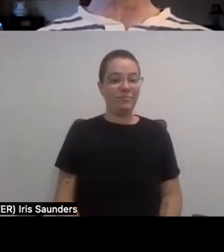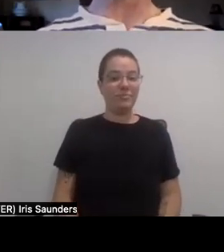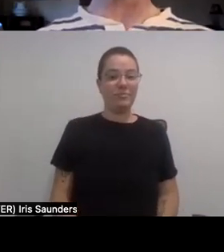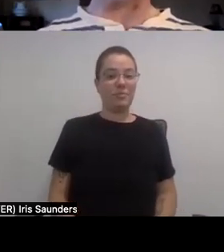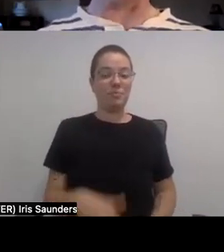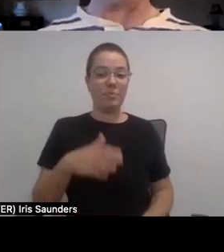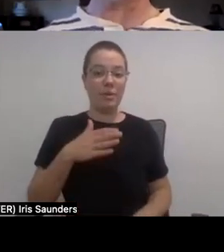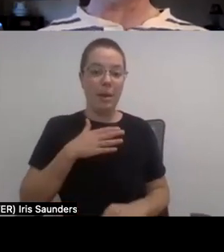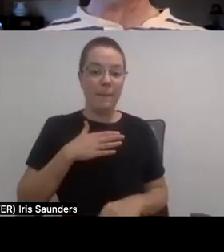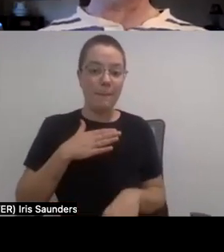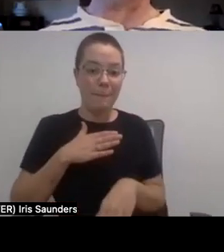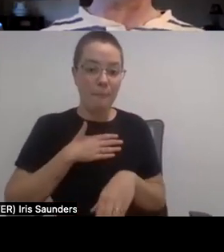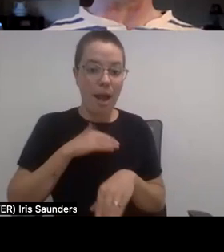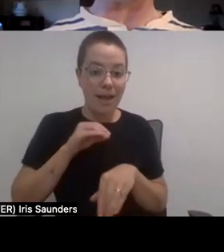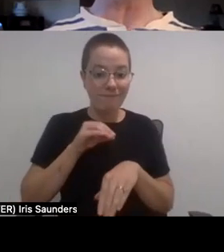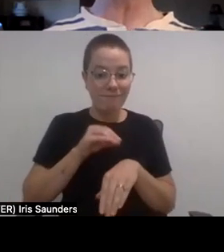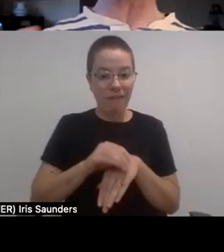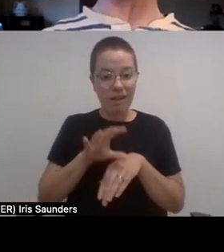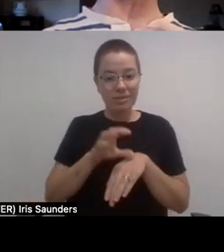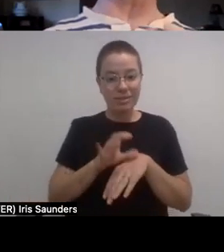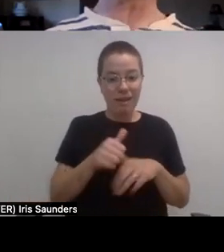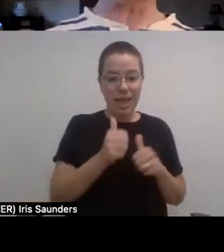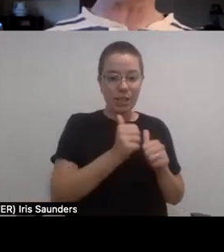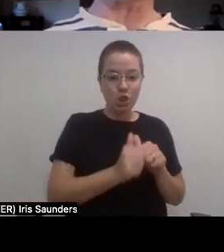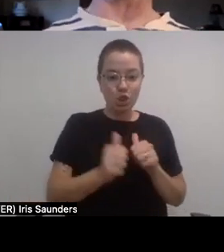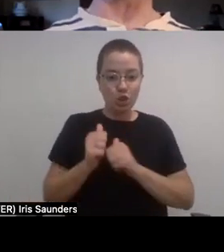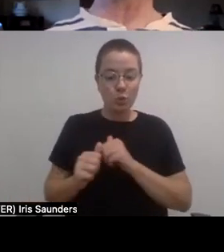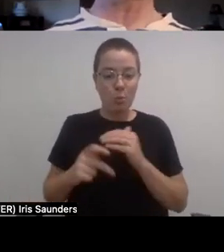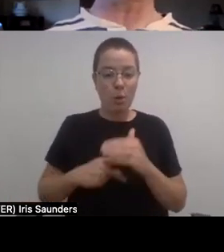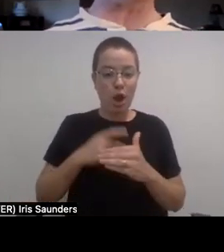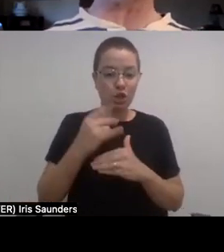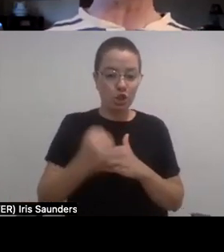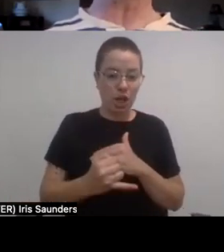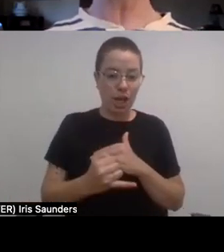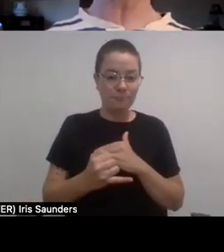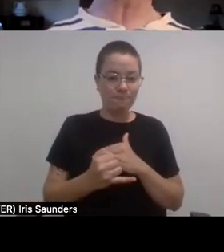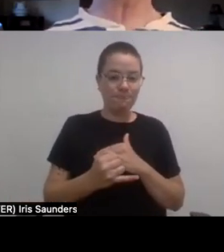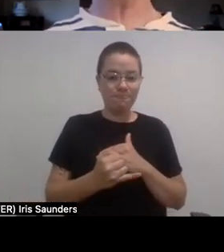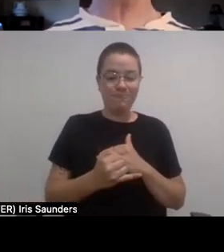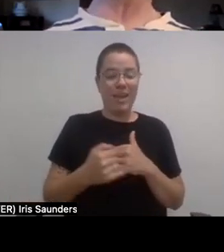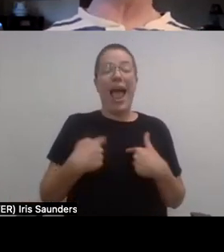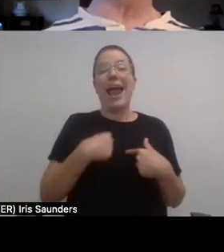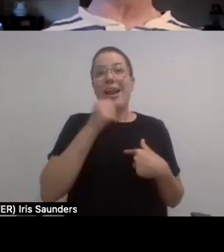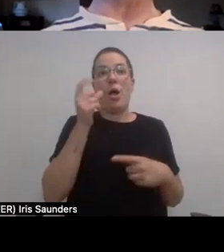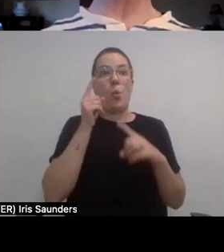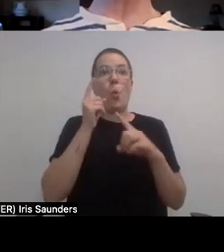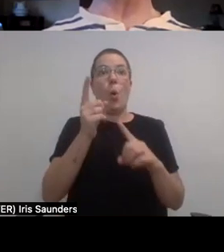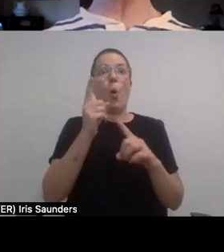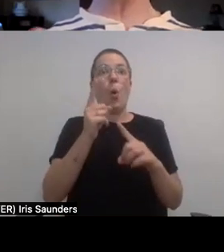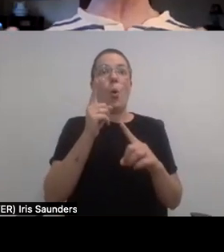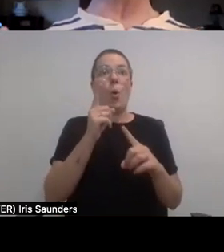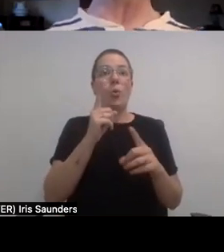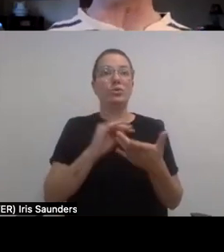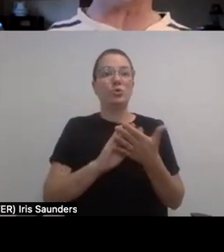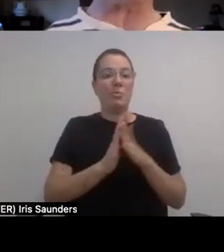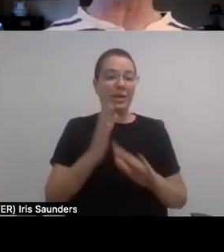little project, you know, like I didn't set out to be touring, you know, I really was just doing, I was